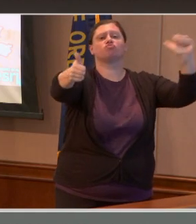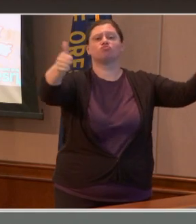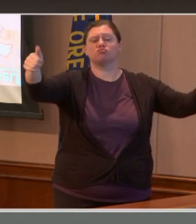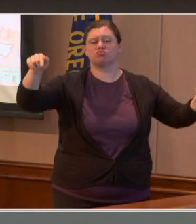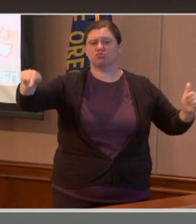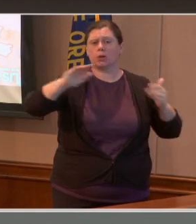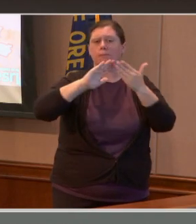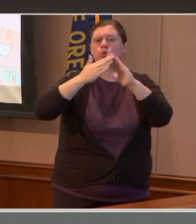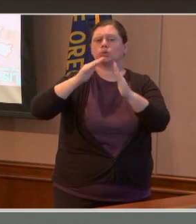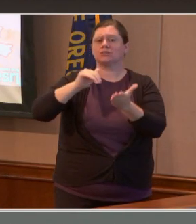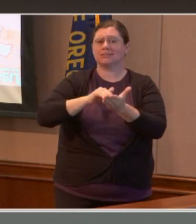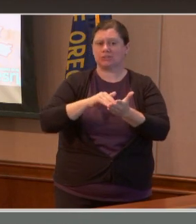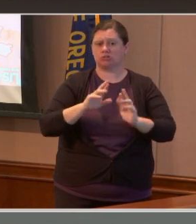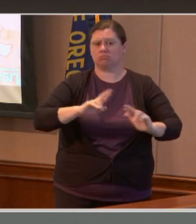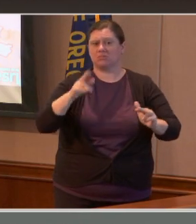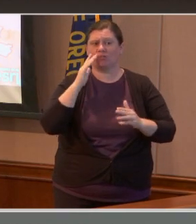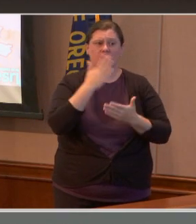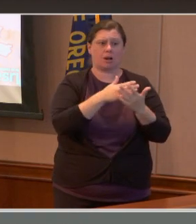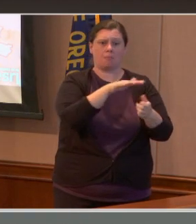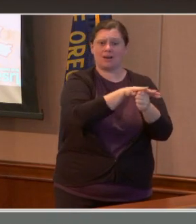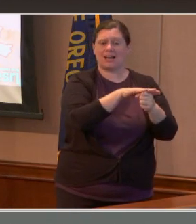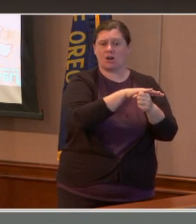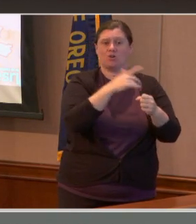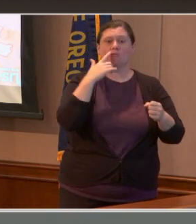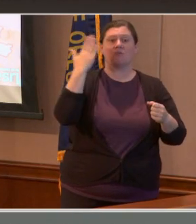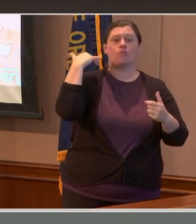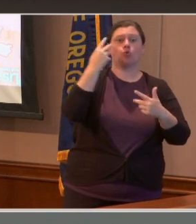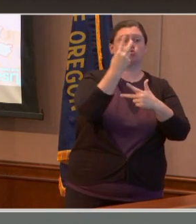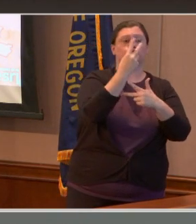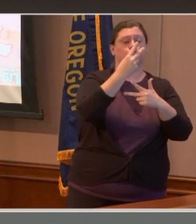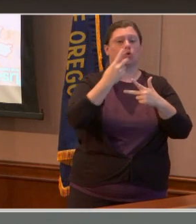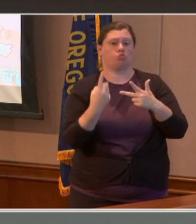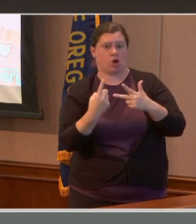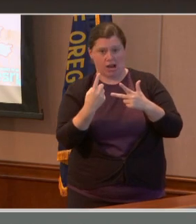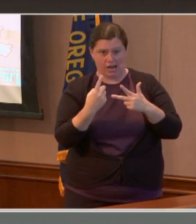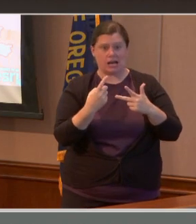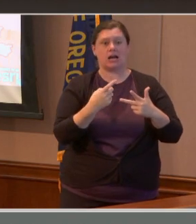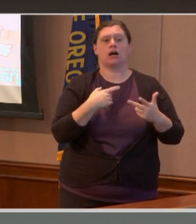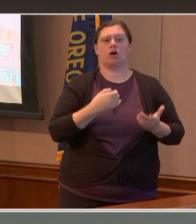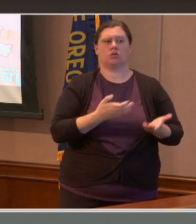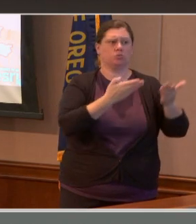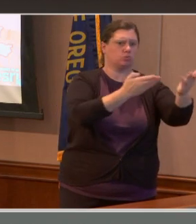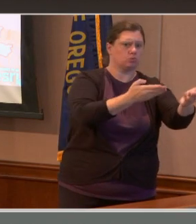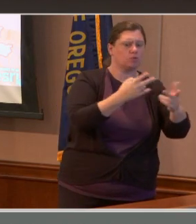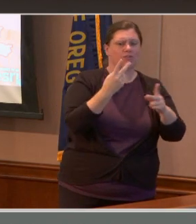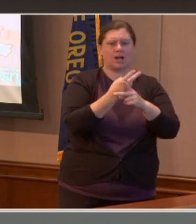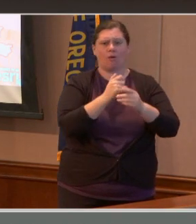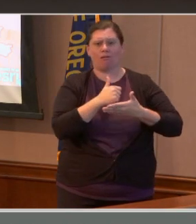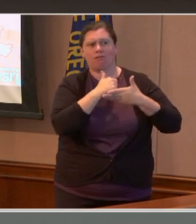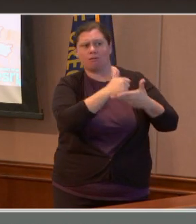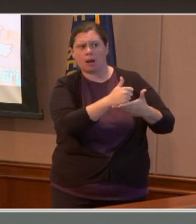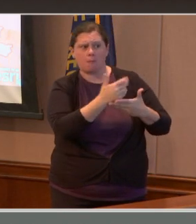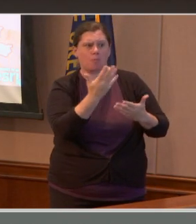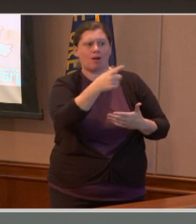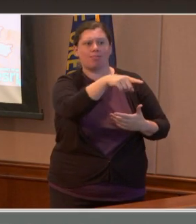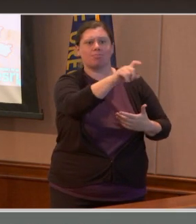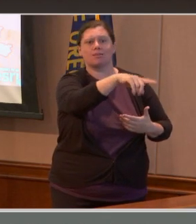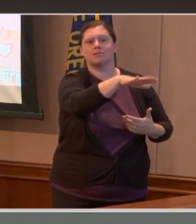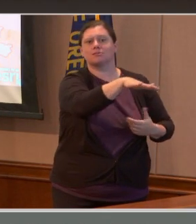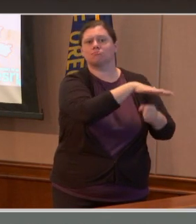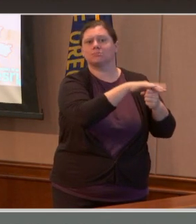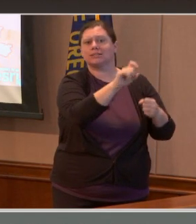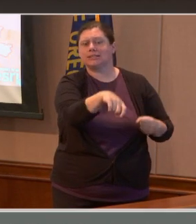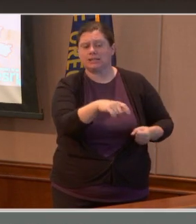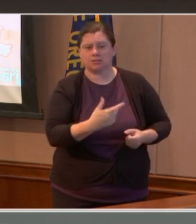1 evacuation areas with our partners at FEMA. We're also sharing information with community resource